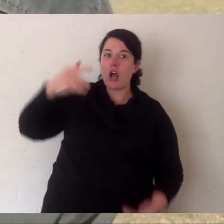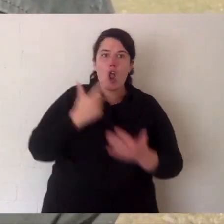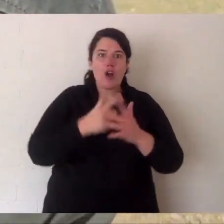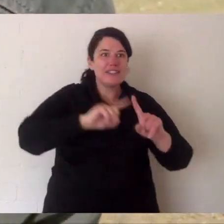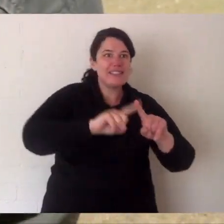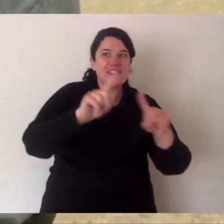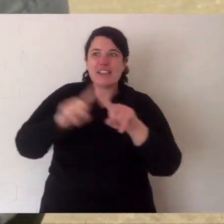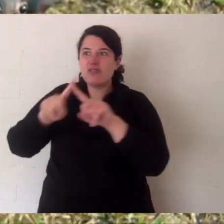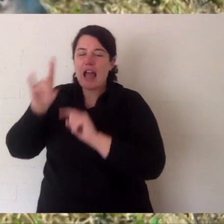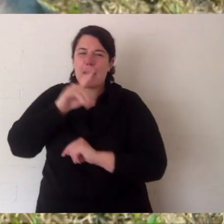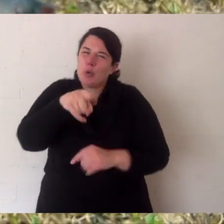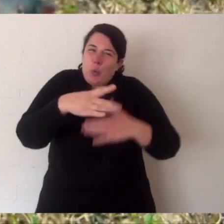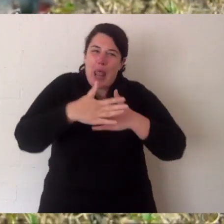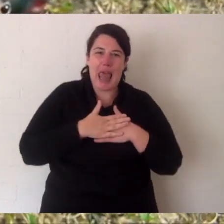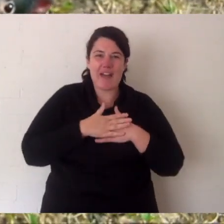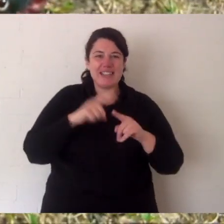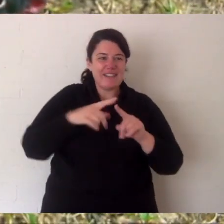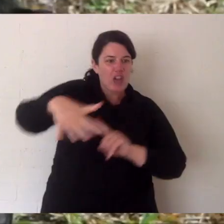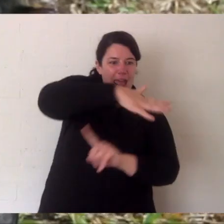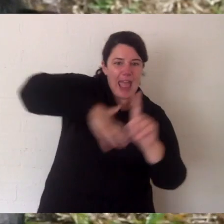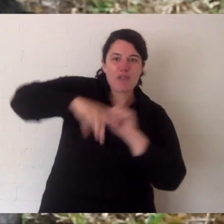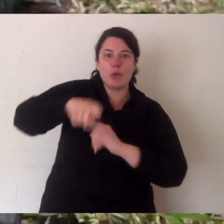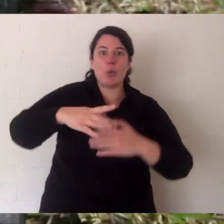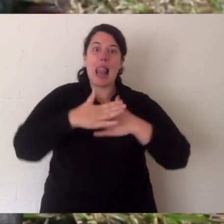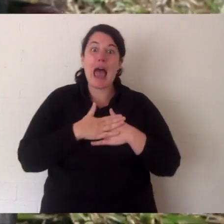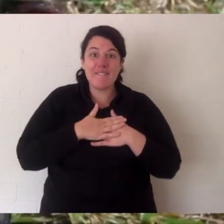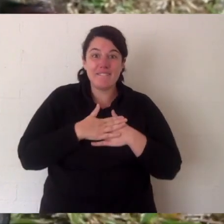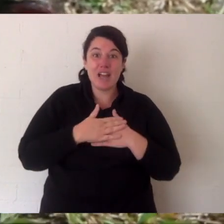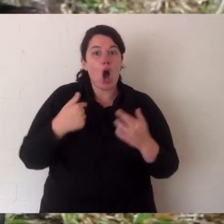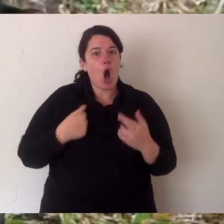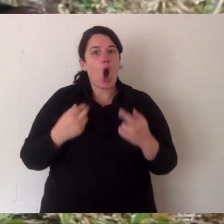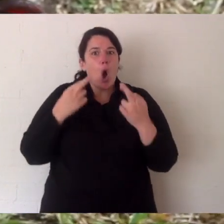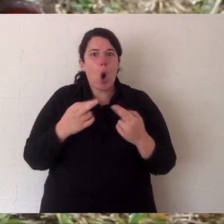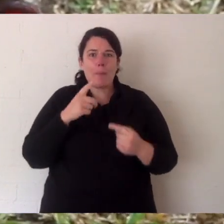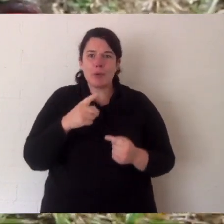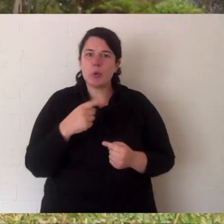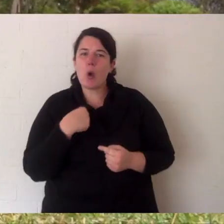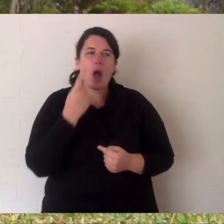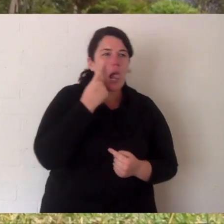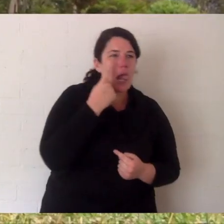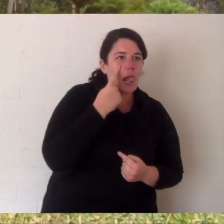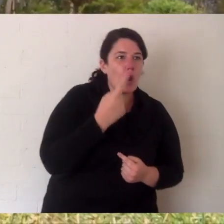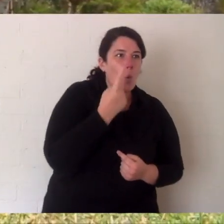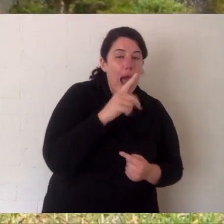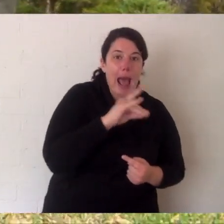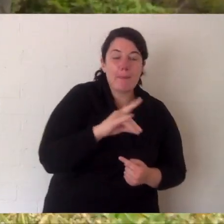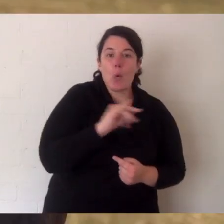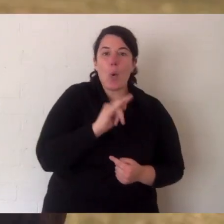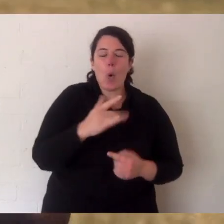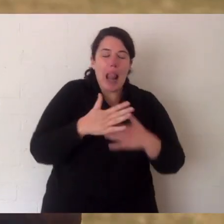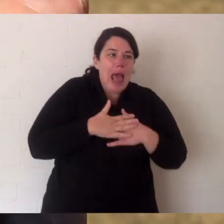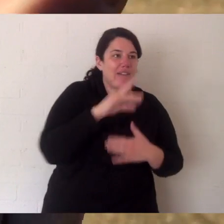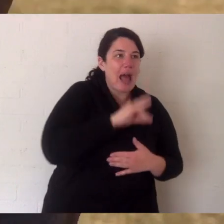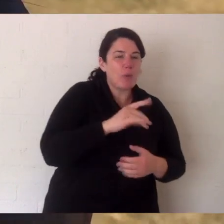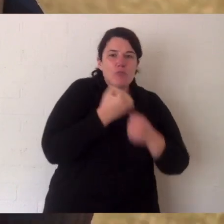and for you guys as you grow up there will be different animals that you appreciate different habitats that you appreciate now I hope